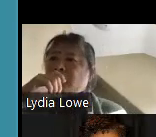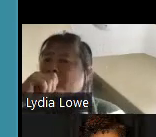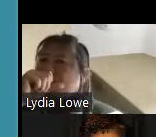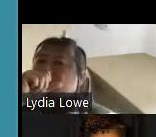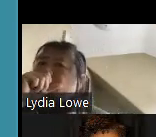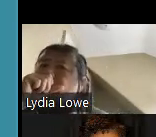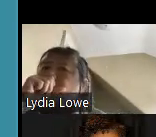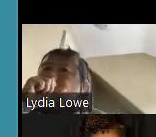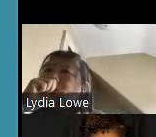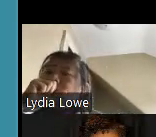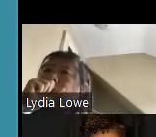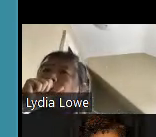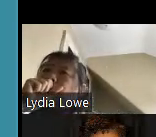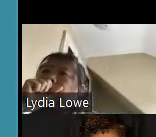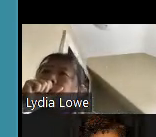Any other thoughts?